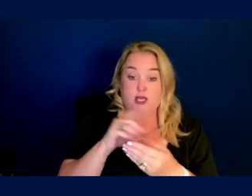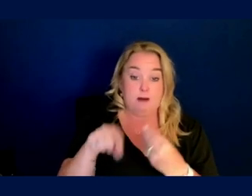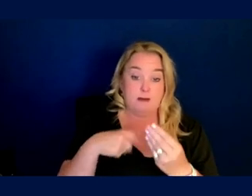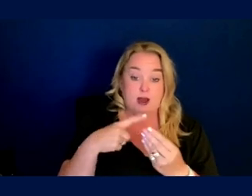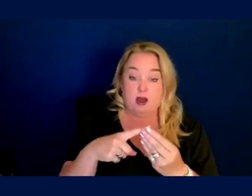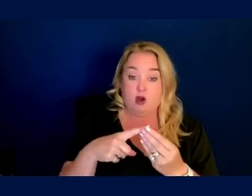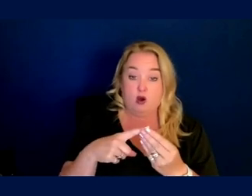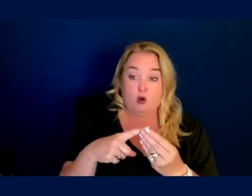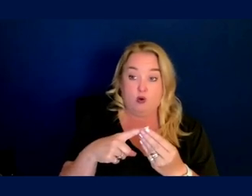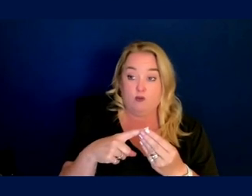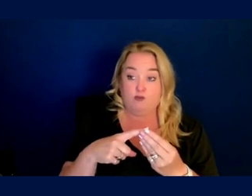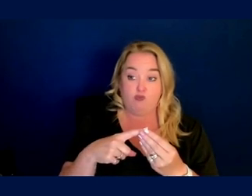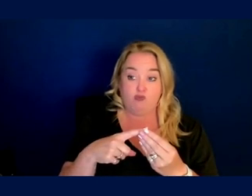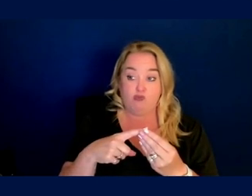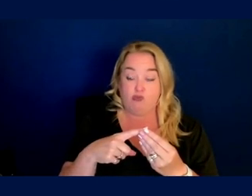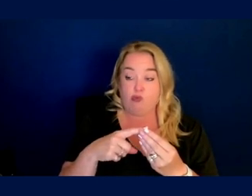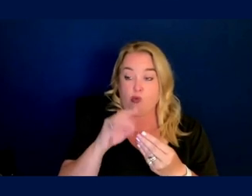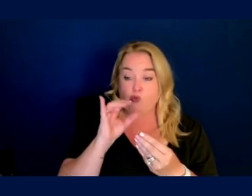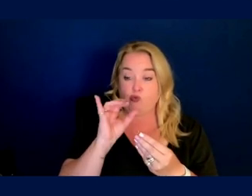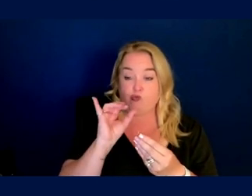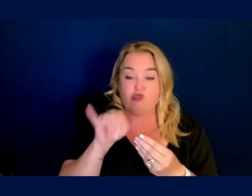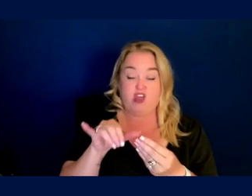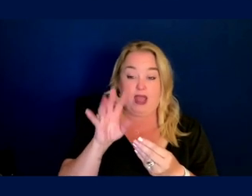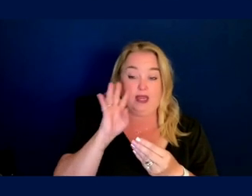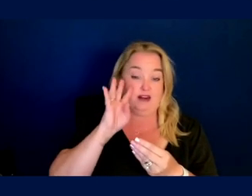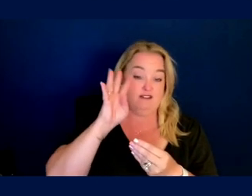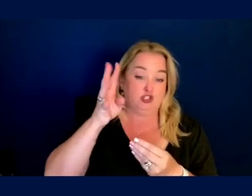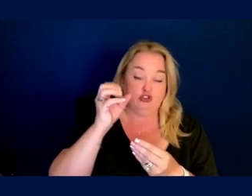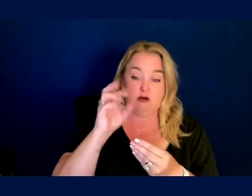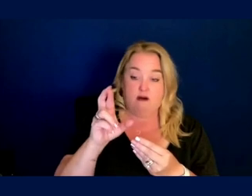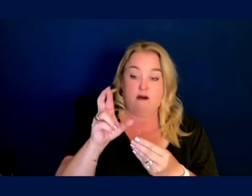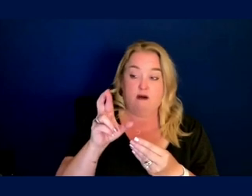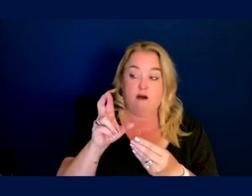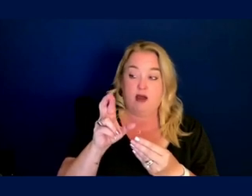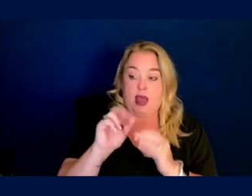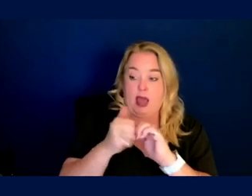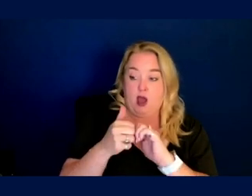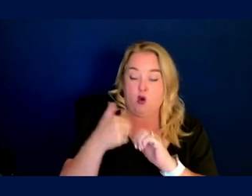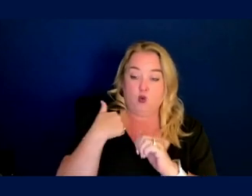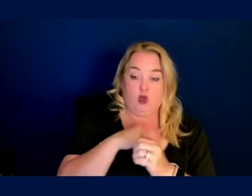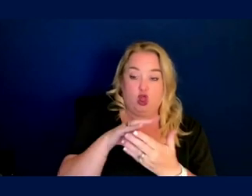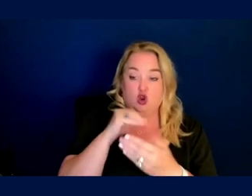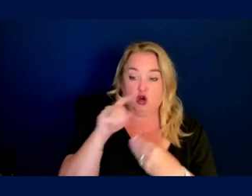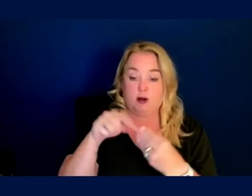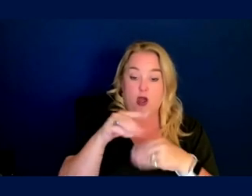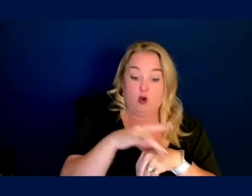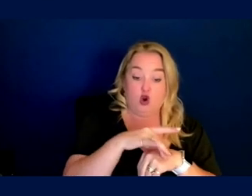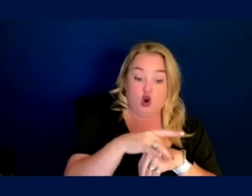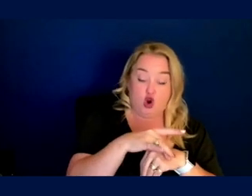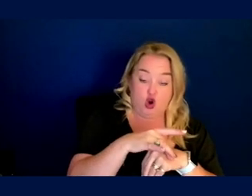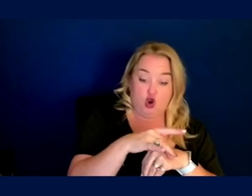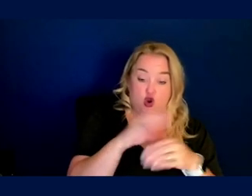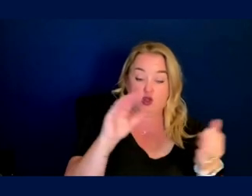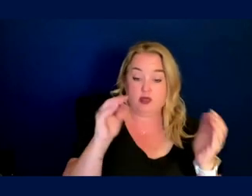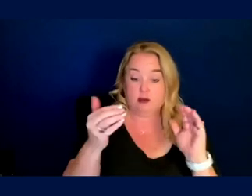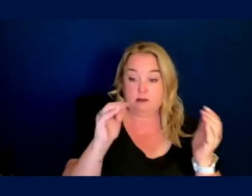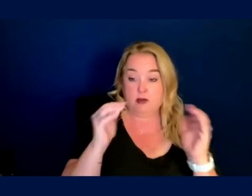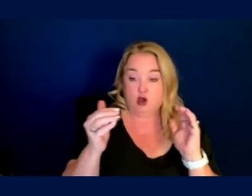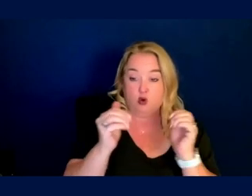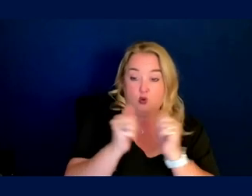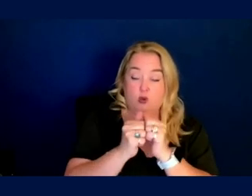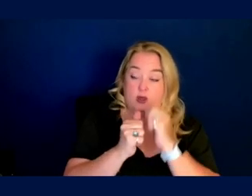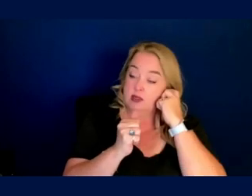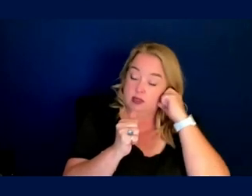know, as I said, you know, this translational innovation of how do we learn about what exists on earth? How do we sort of, uh, you know,